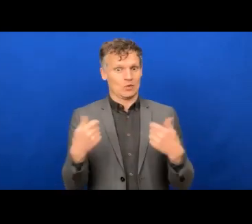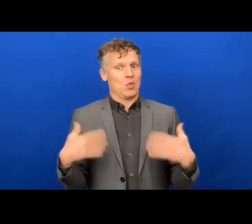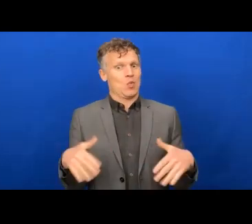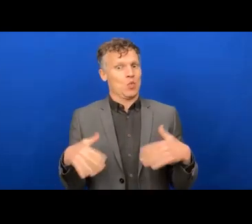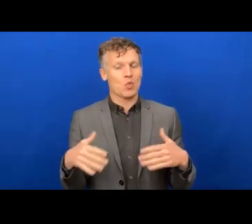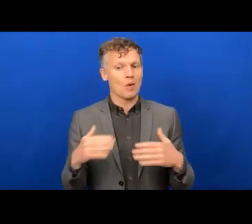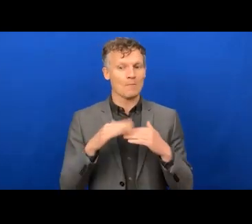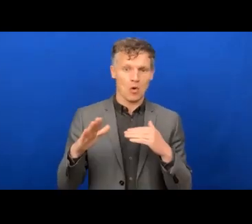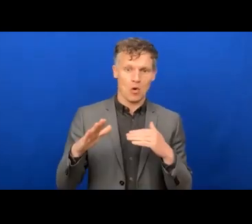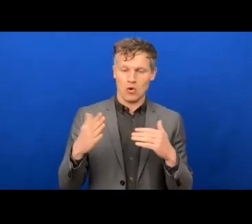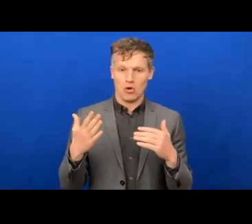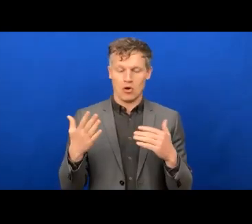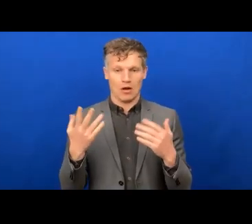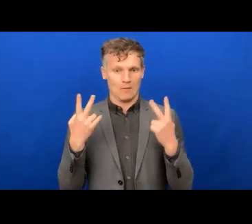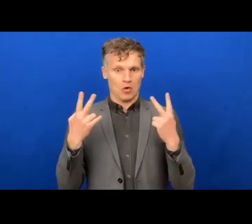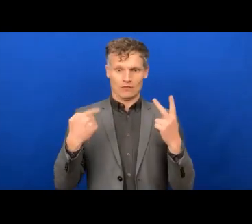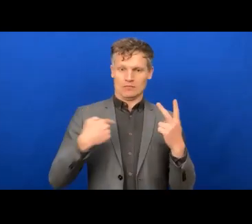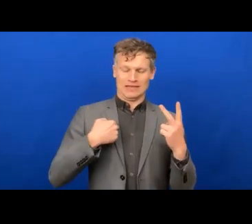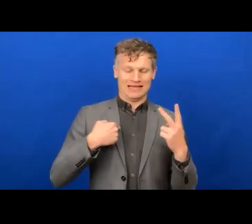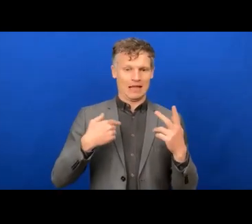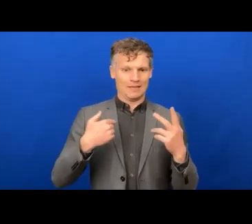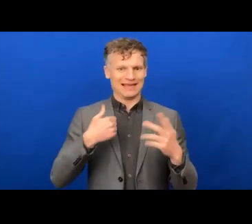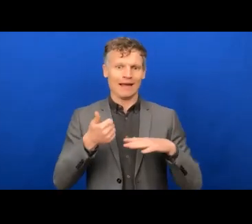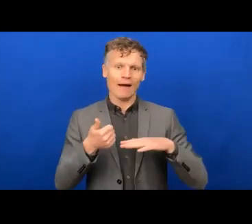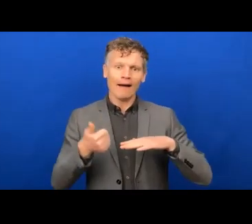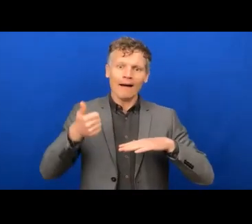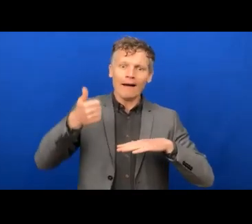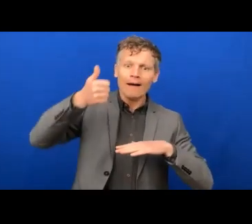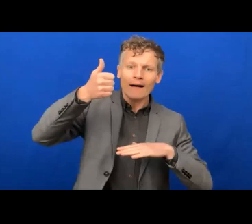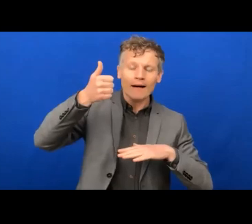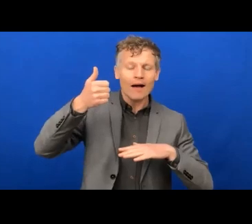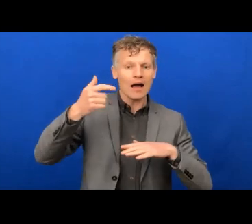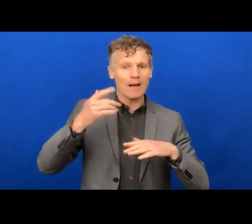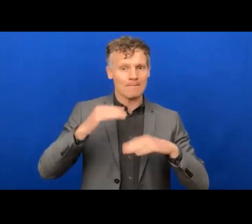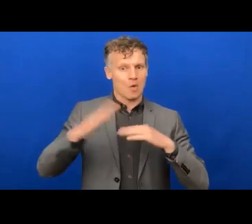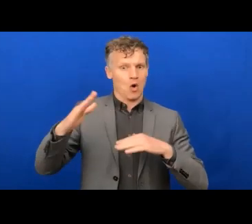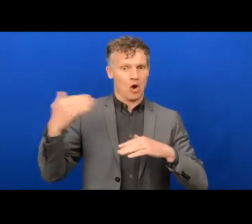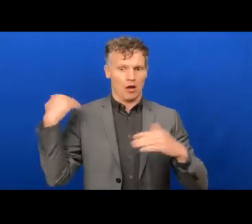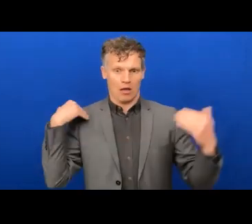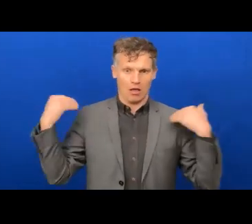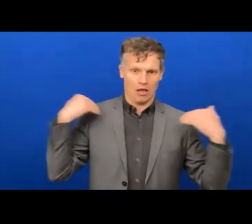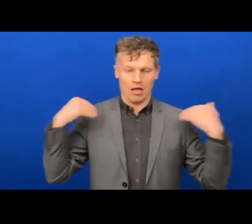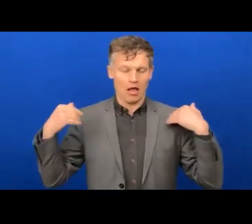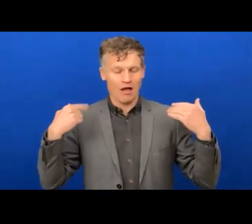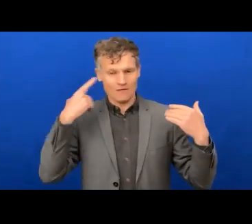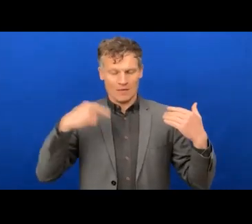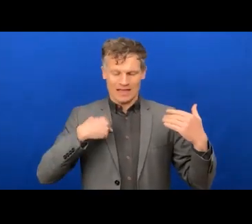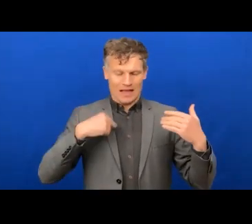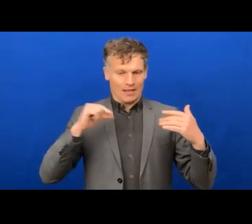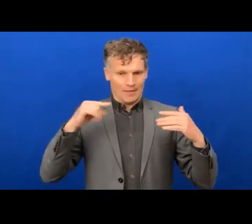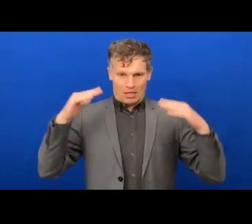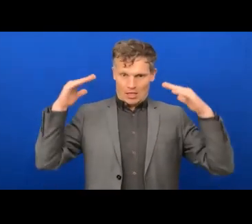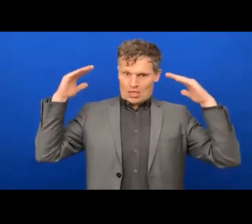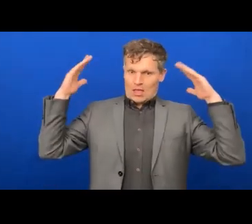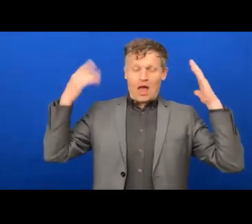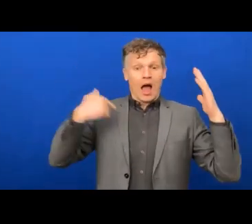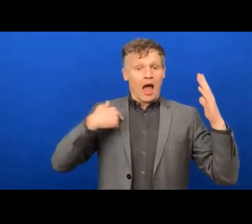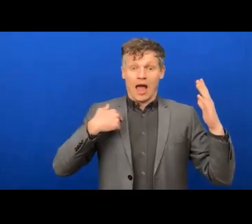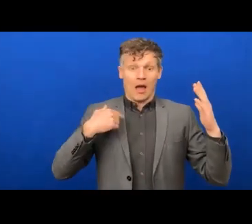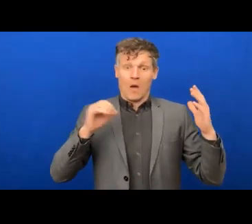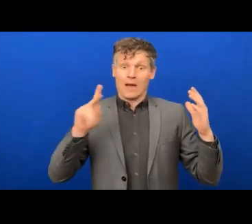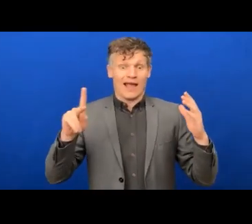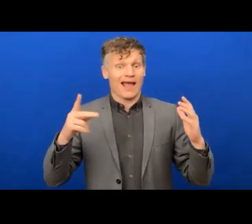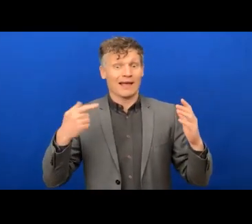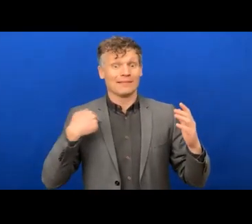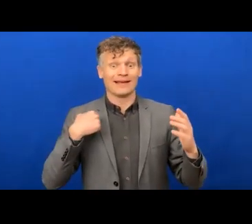organization. And I have more, you know, demands for my time, it's really easy for me to book a meeting on a Sunday, instead of a